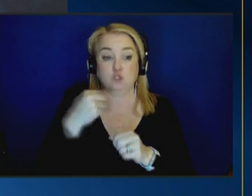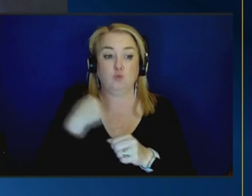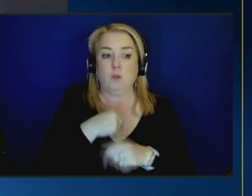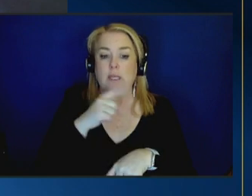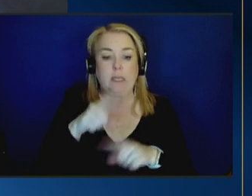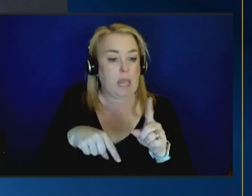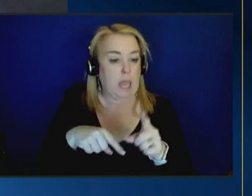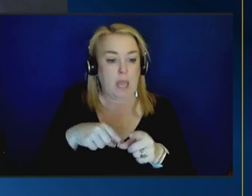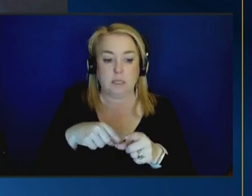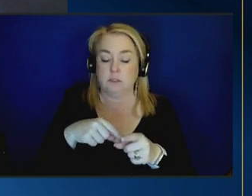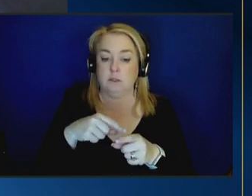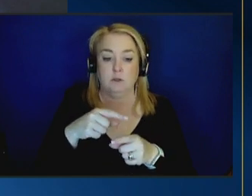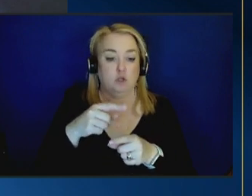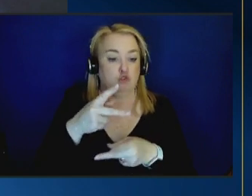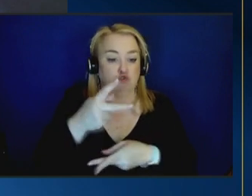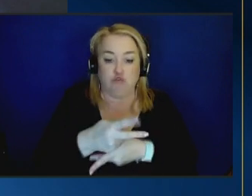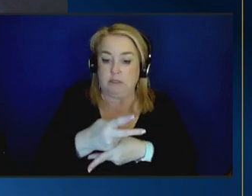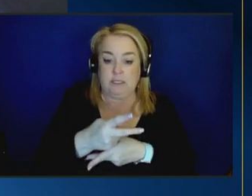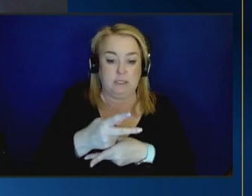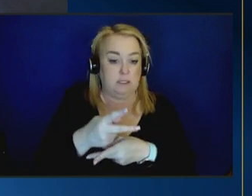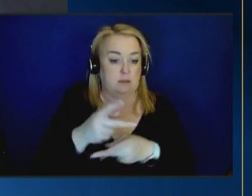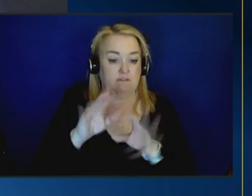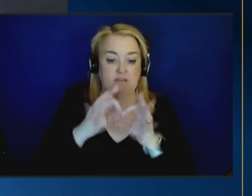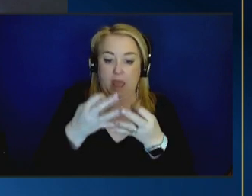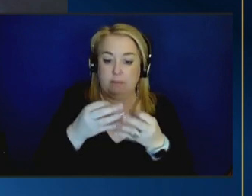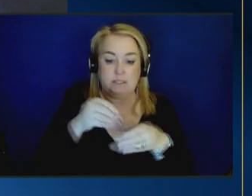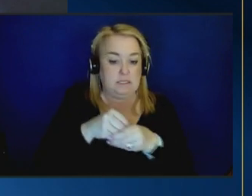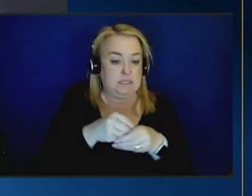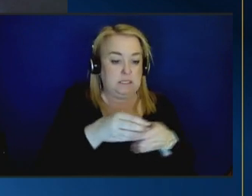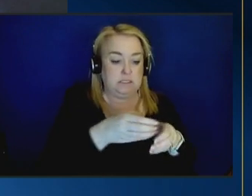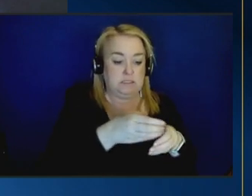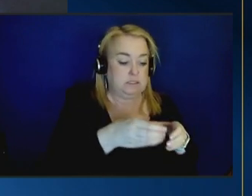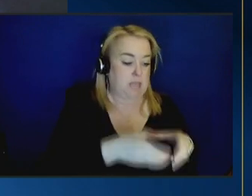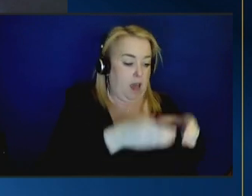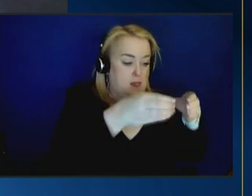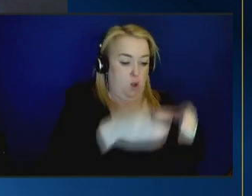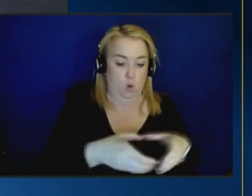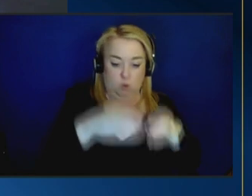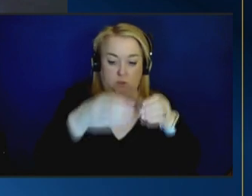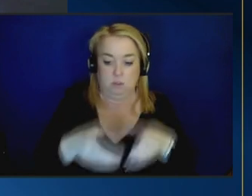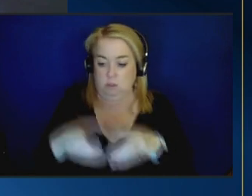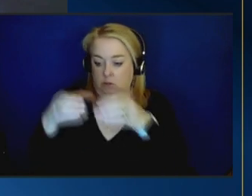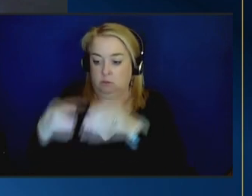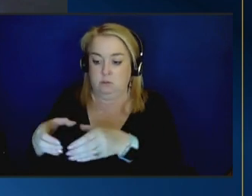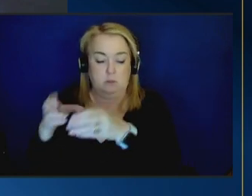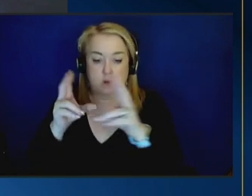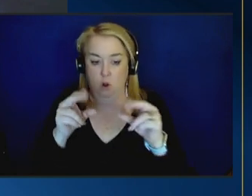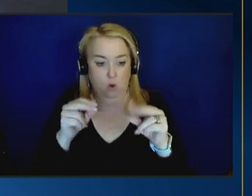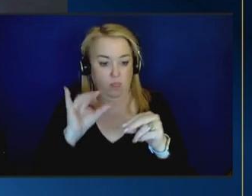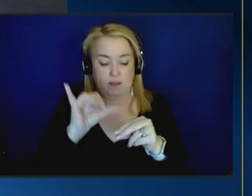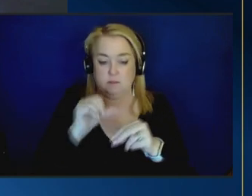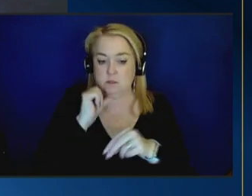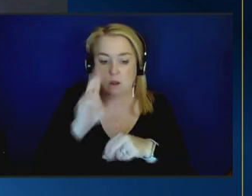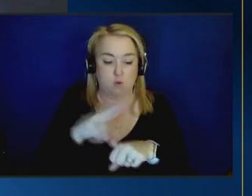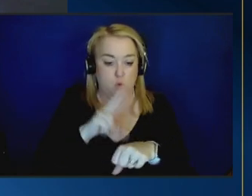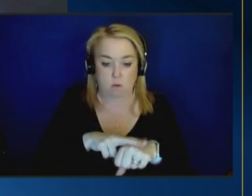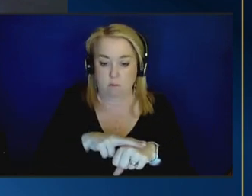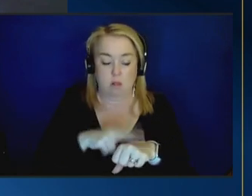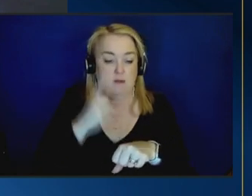families in silos that's not the way native families do in our community our families are